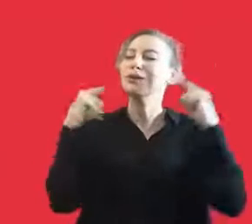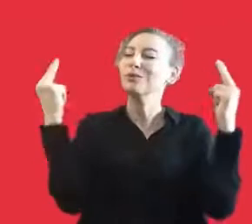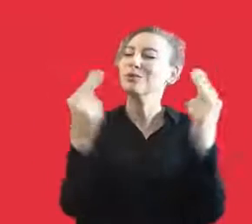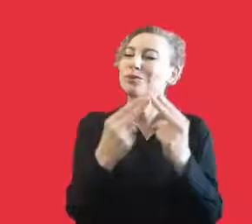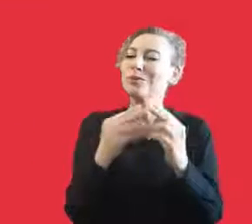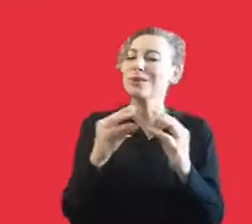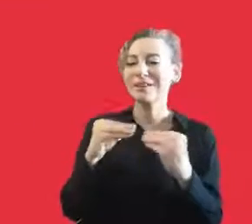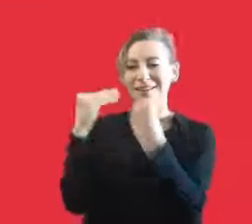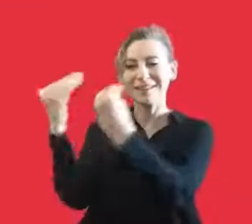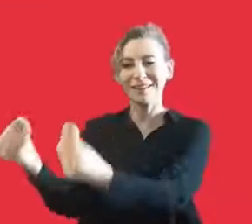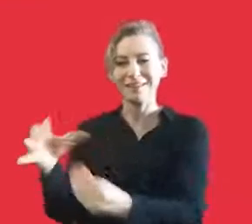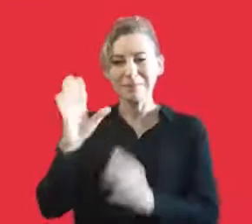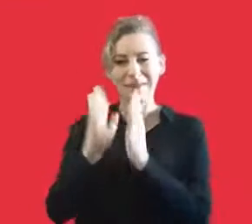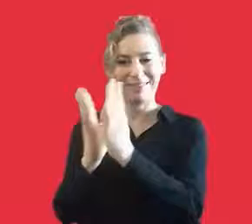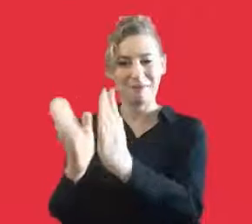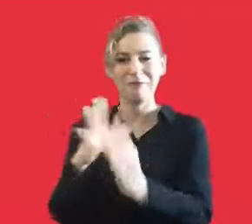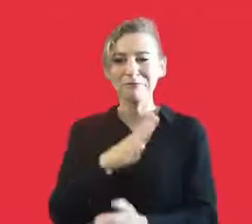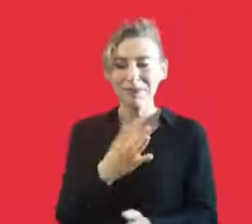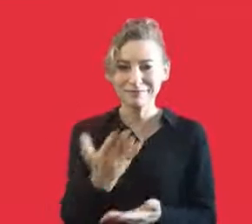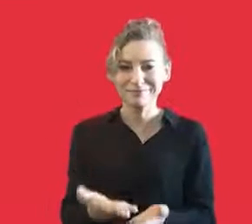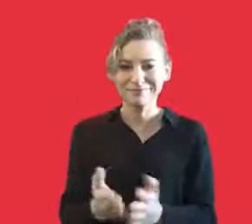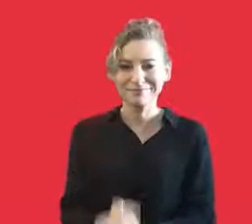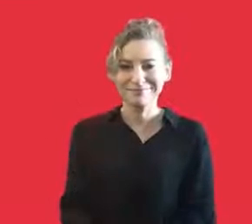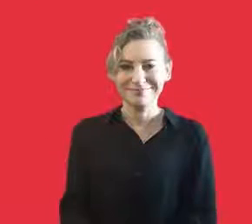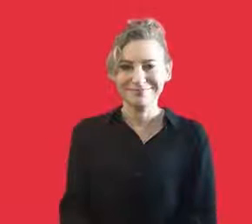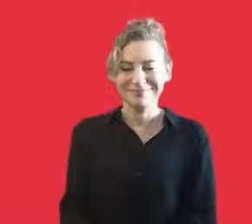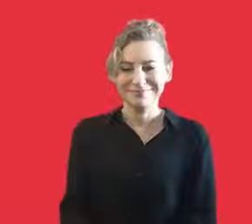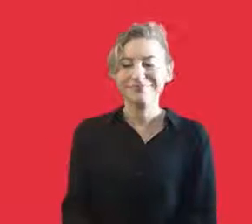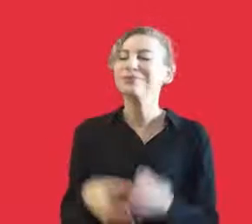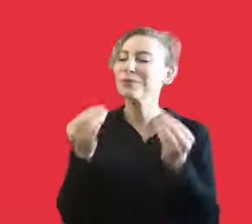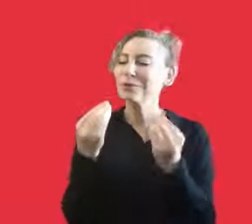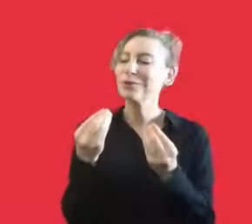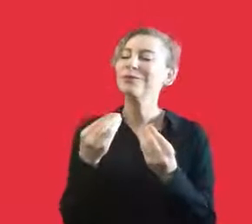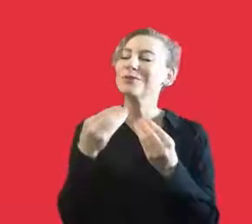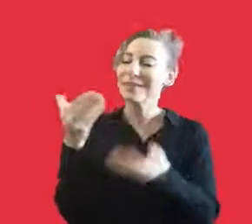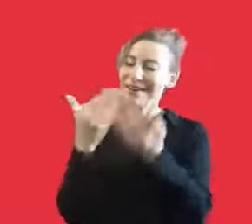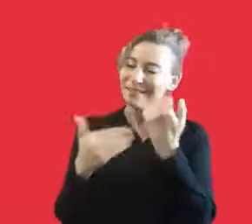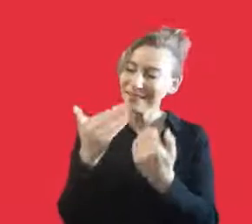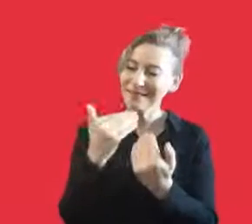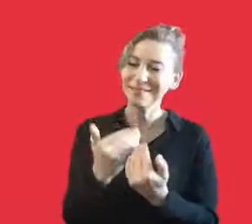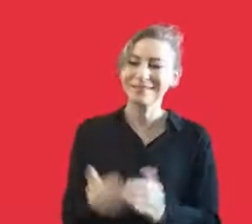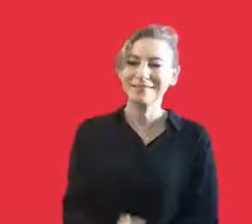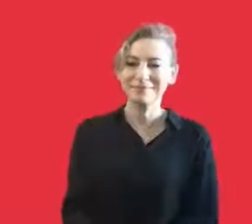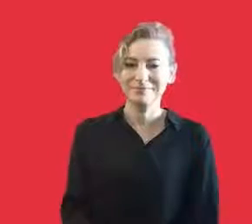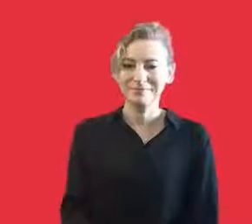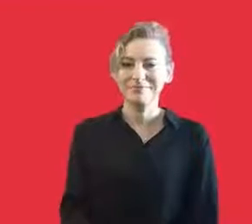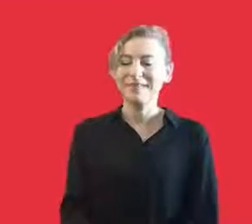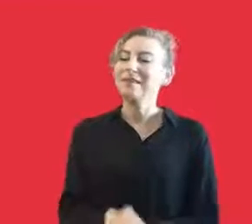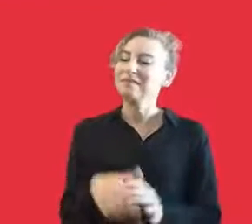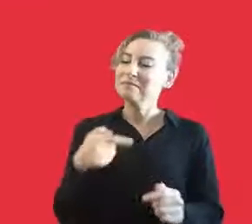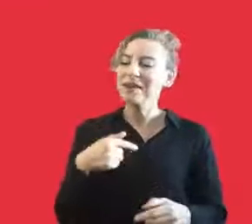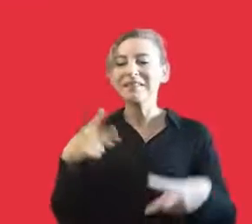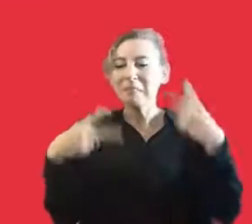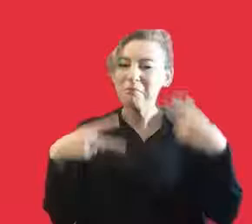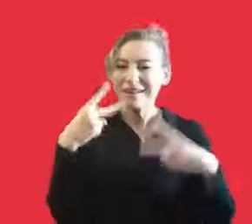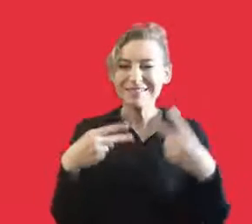all Turkey and the world. Thank you very much. You explained very well. Thank you very much. Well, especially from